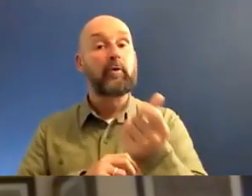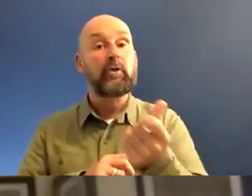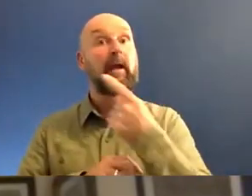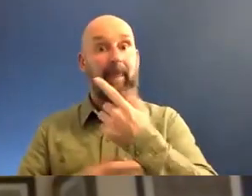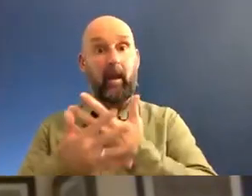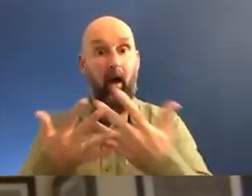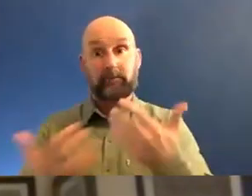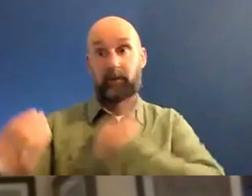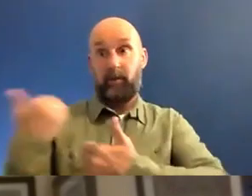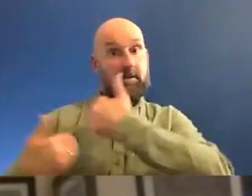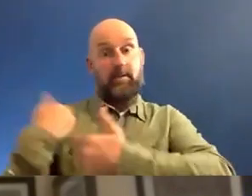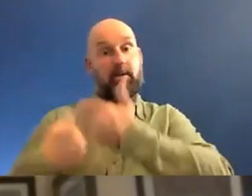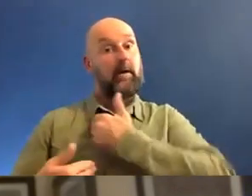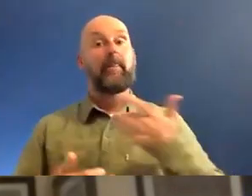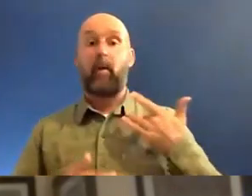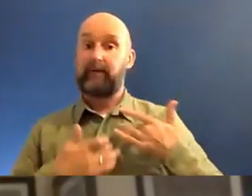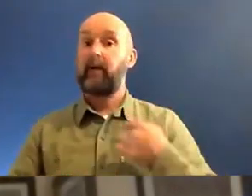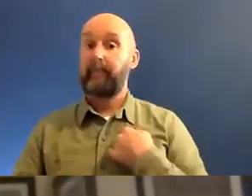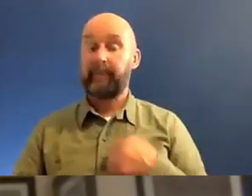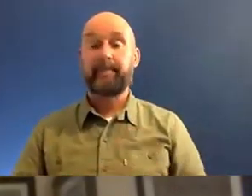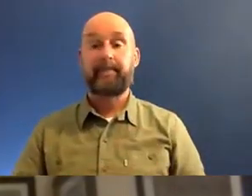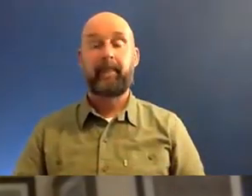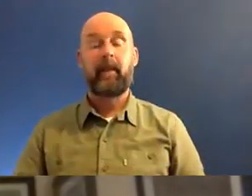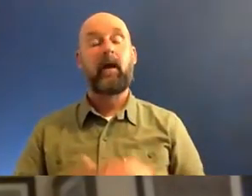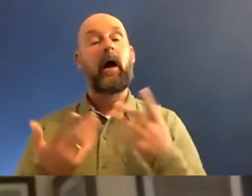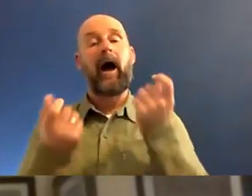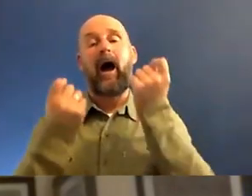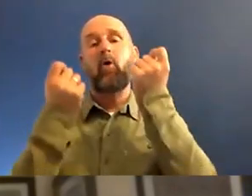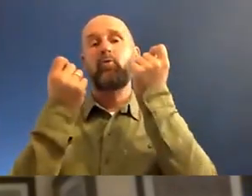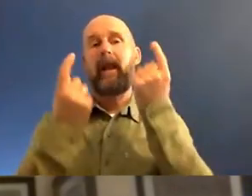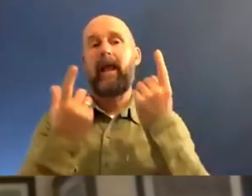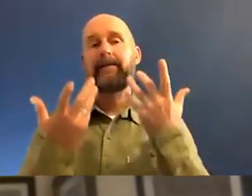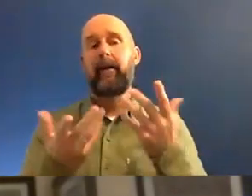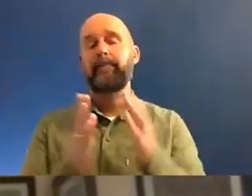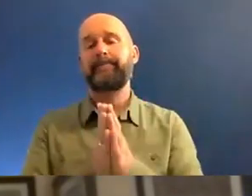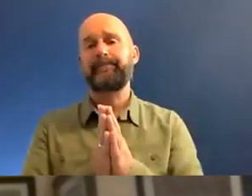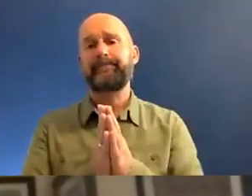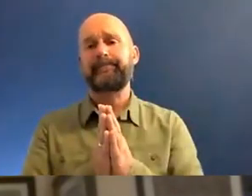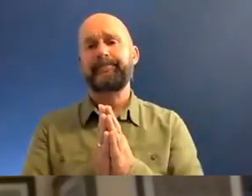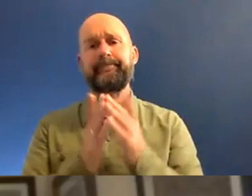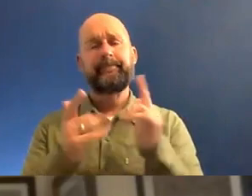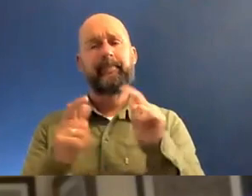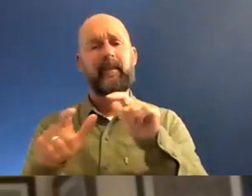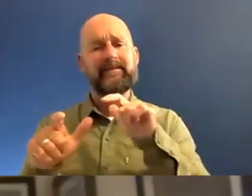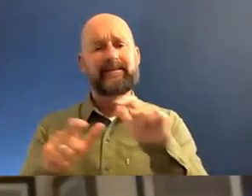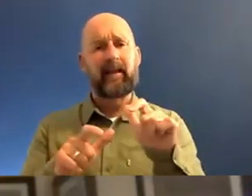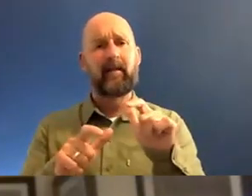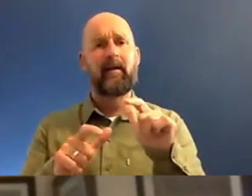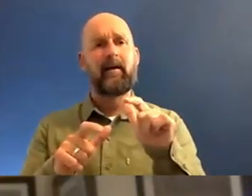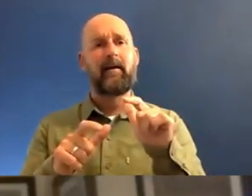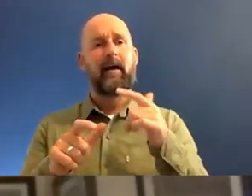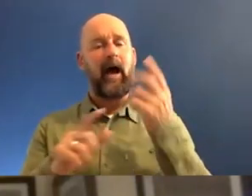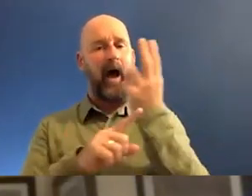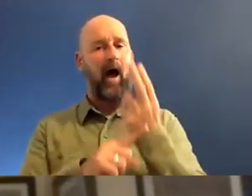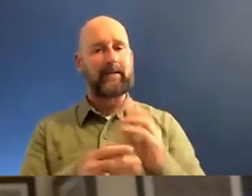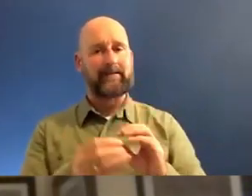was really, really exciting to me. What I realised is, it was just like, still, my journey as an artist is